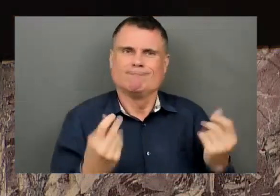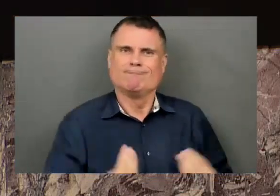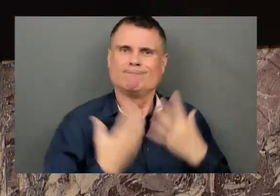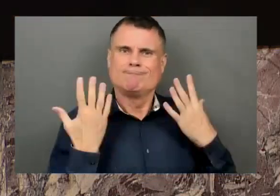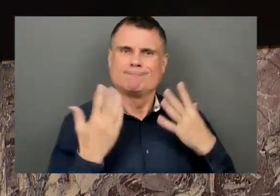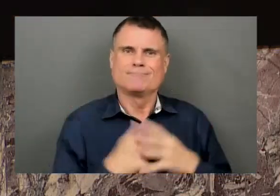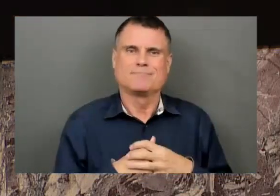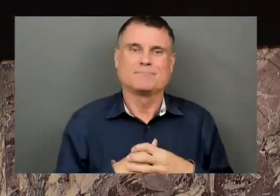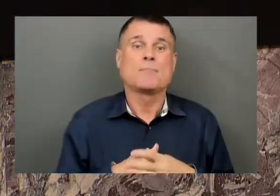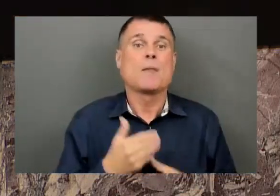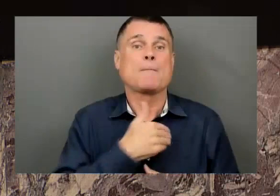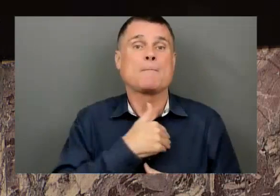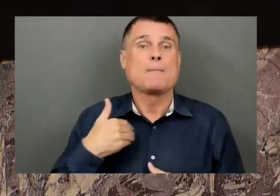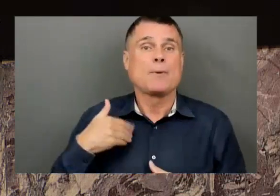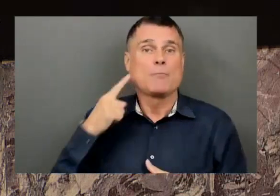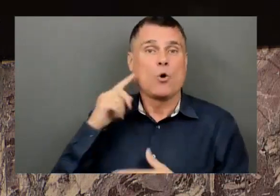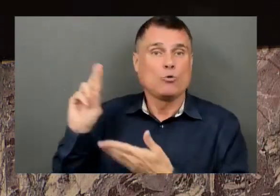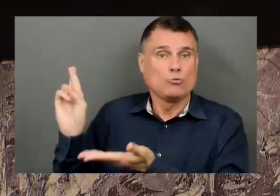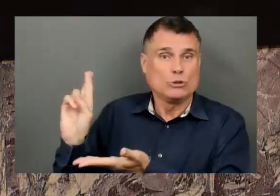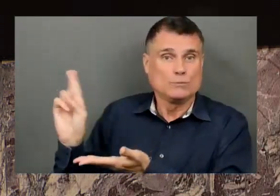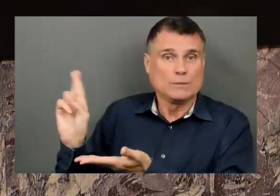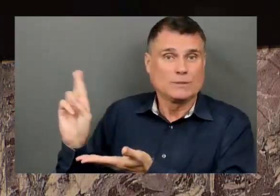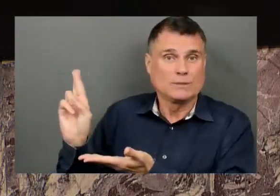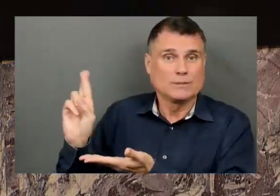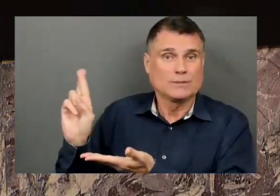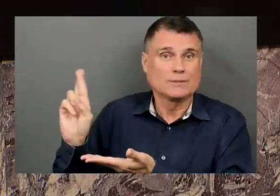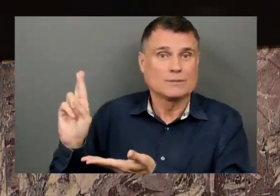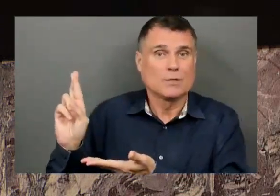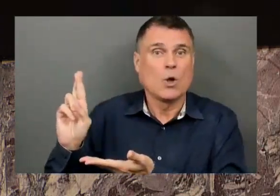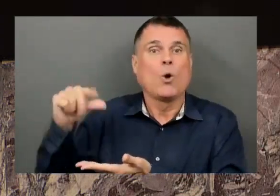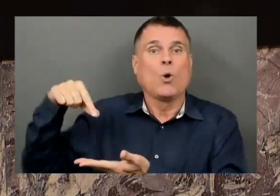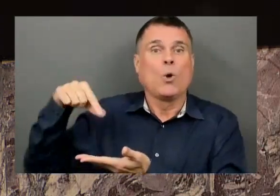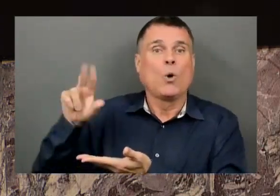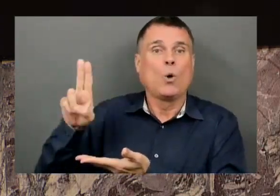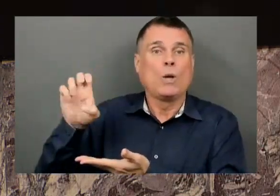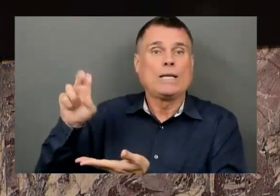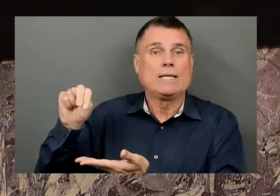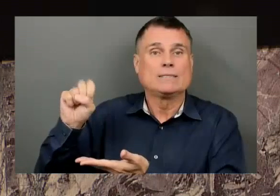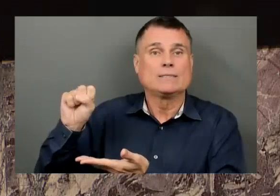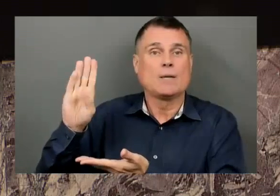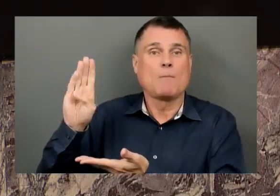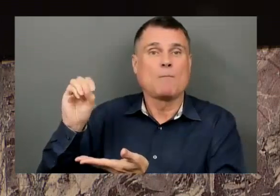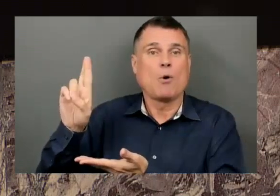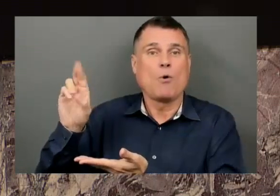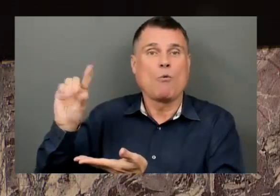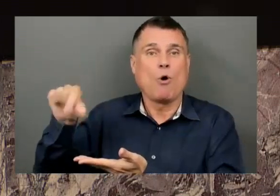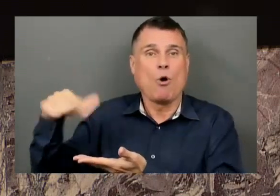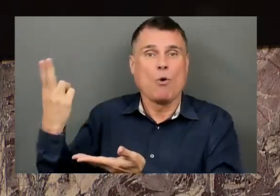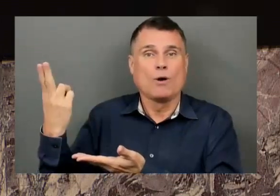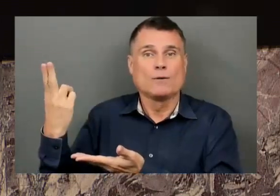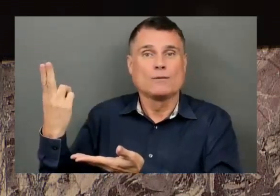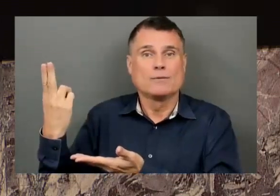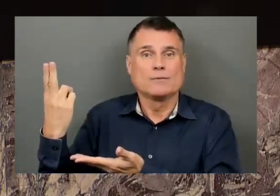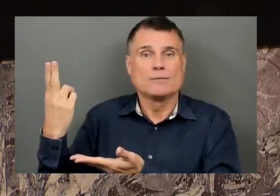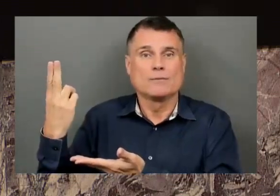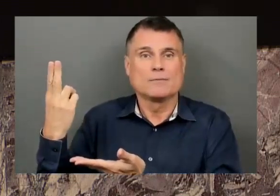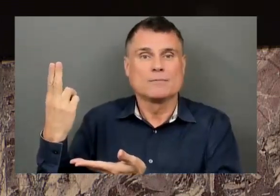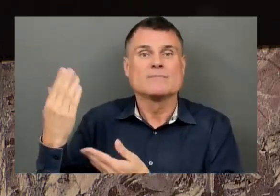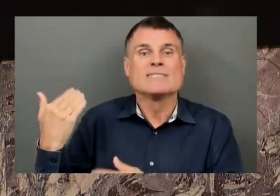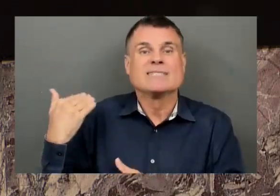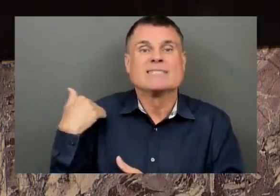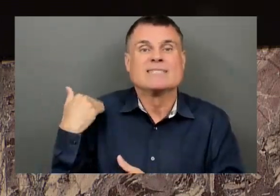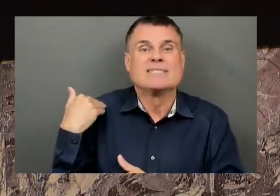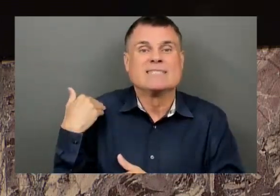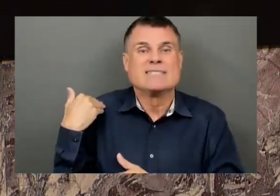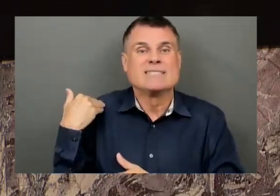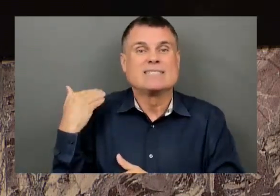On December 20, 2013, at the 68th session of the United Nations General Assembly, March 3 was declared UN World Wildlife Day.